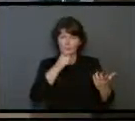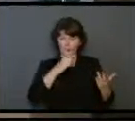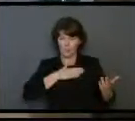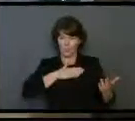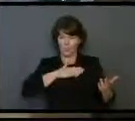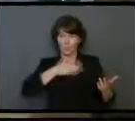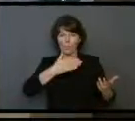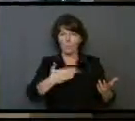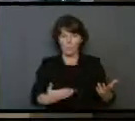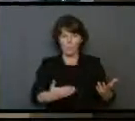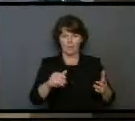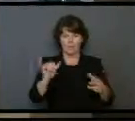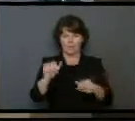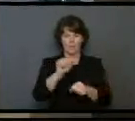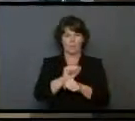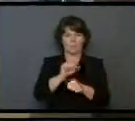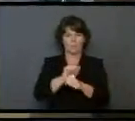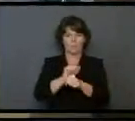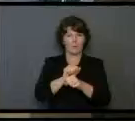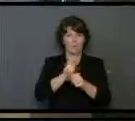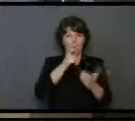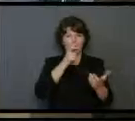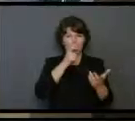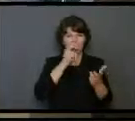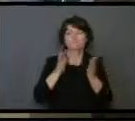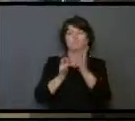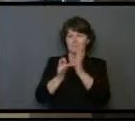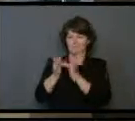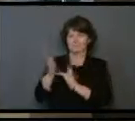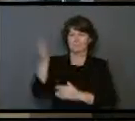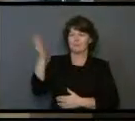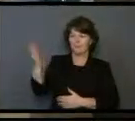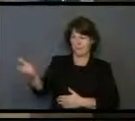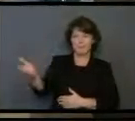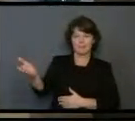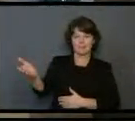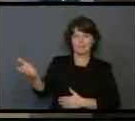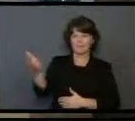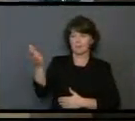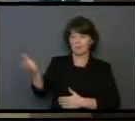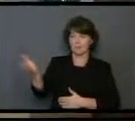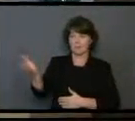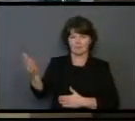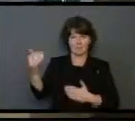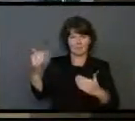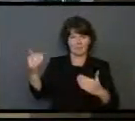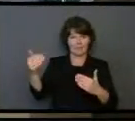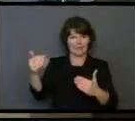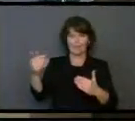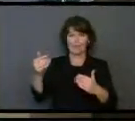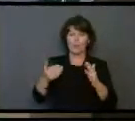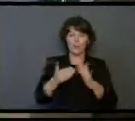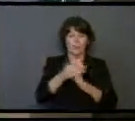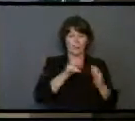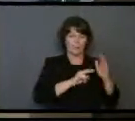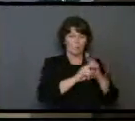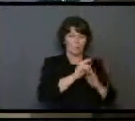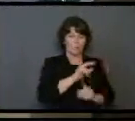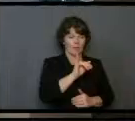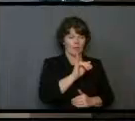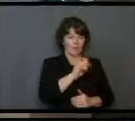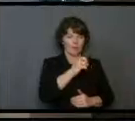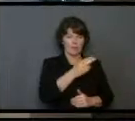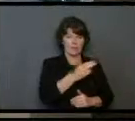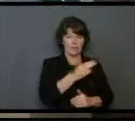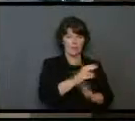that work? Jesus. Jesus. Jesus did. He said through the prophet Isaiah chapter 49,